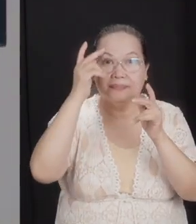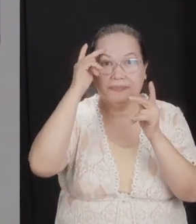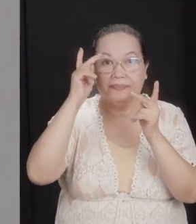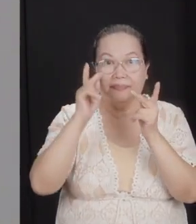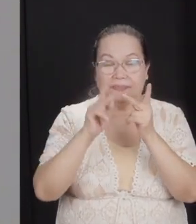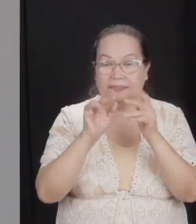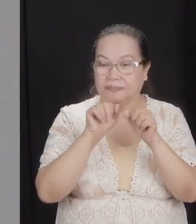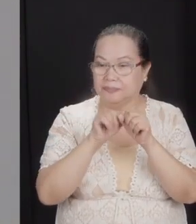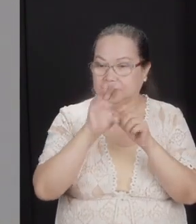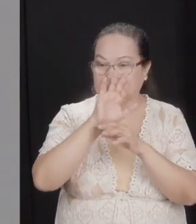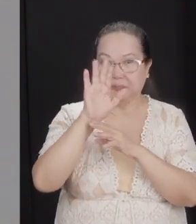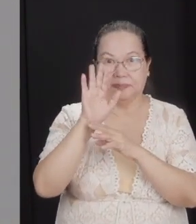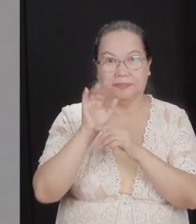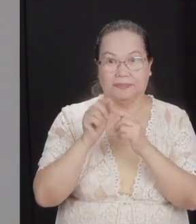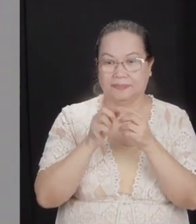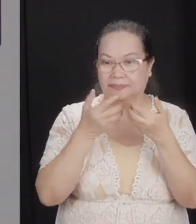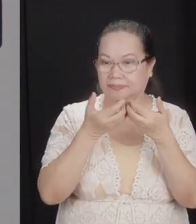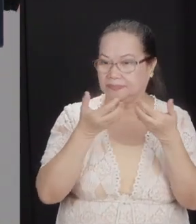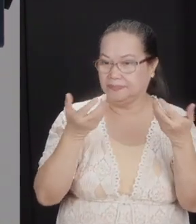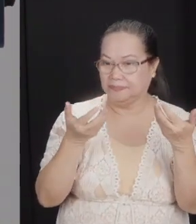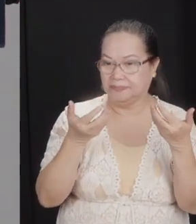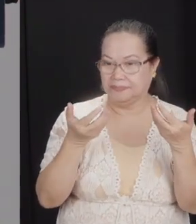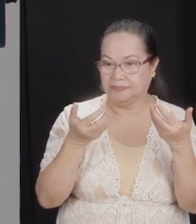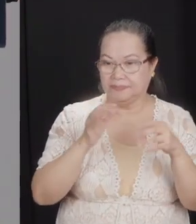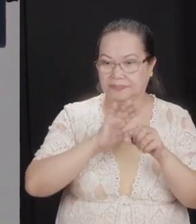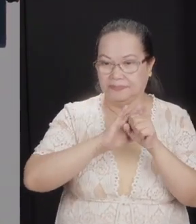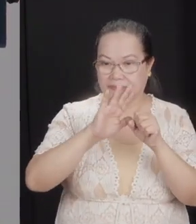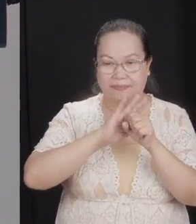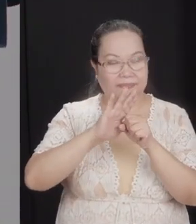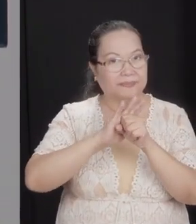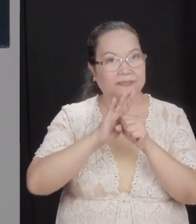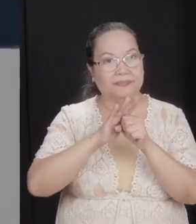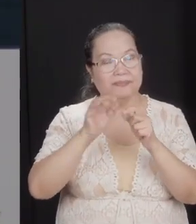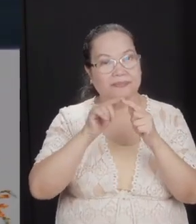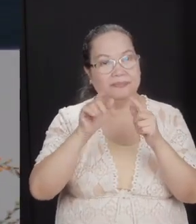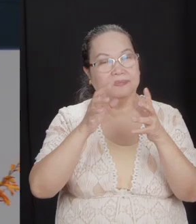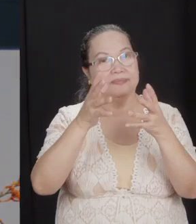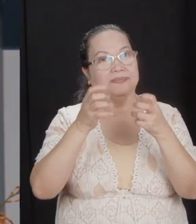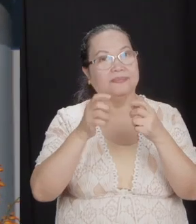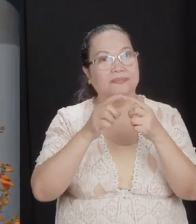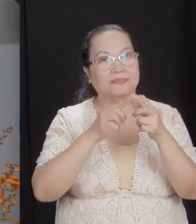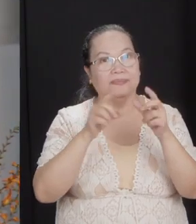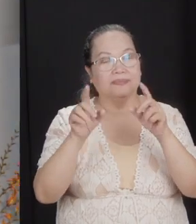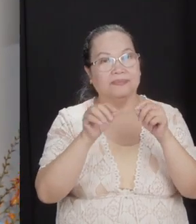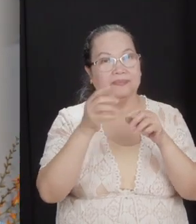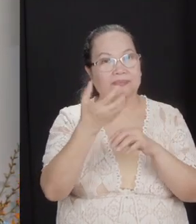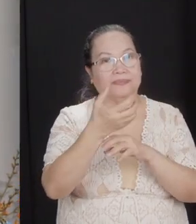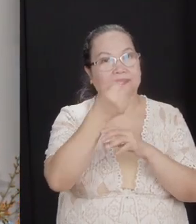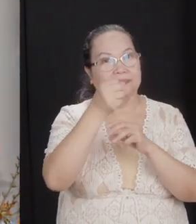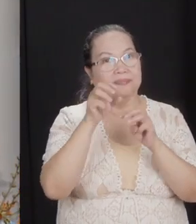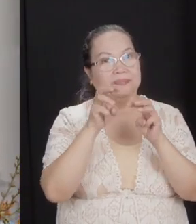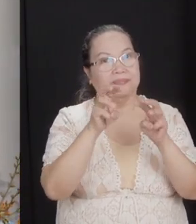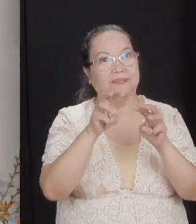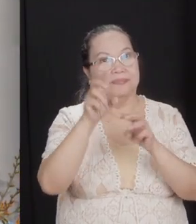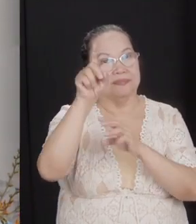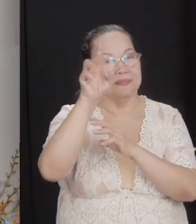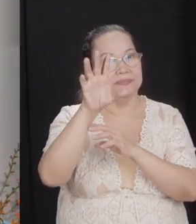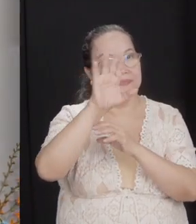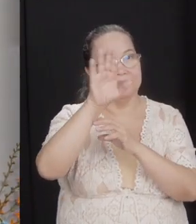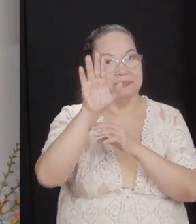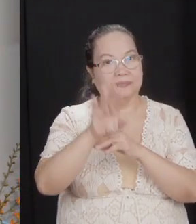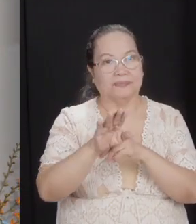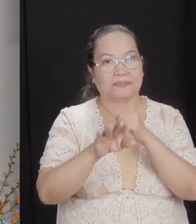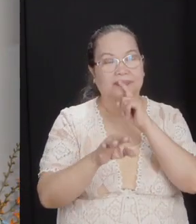so that they will never have a division. It was enough. But they wanted to do their own way which God never